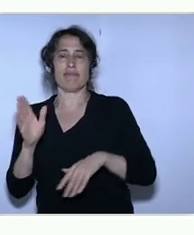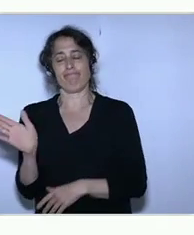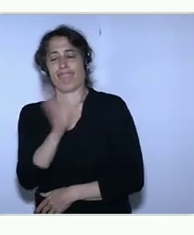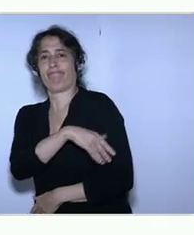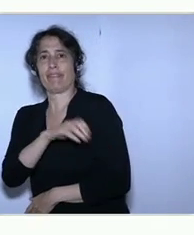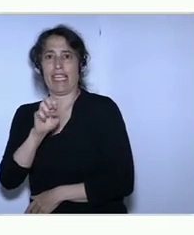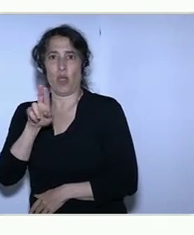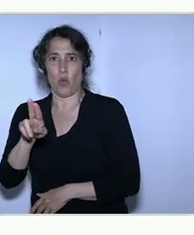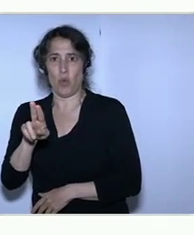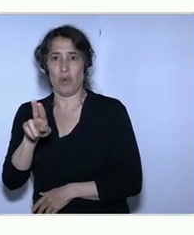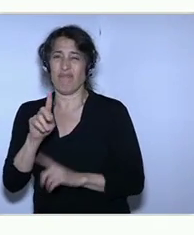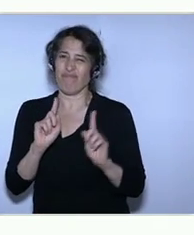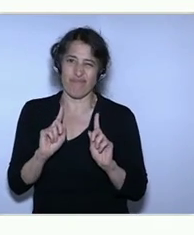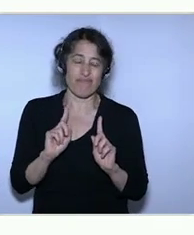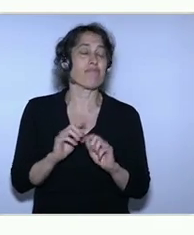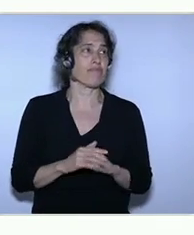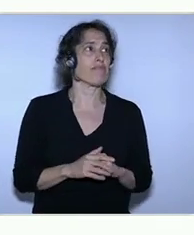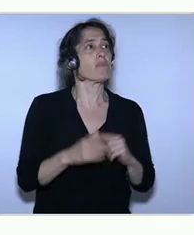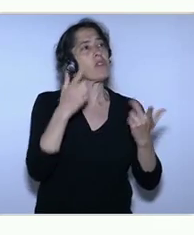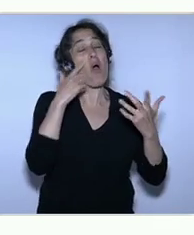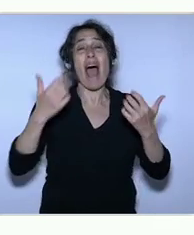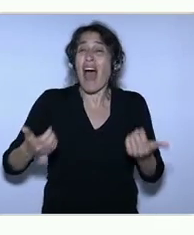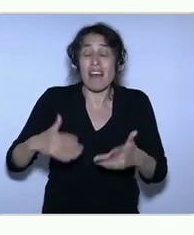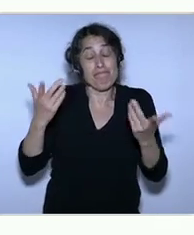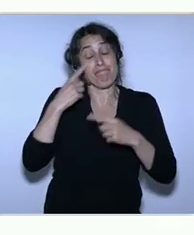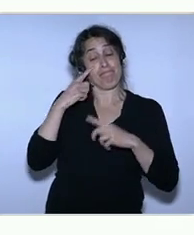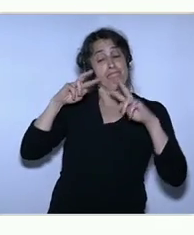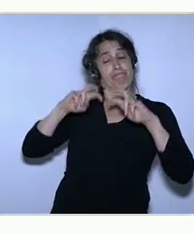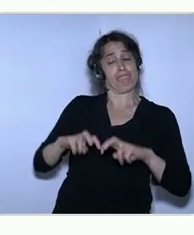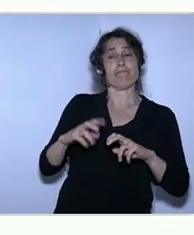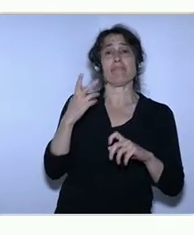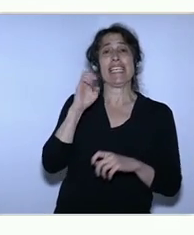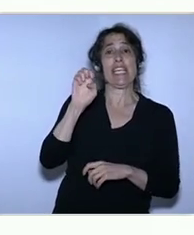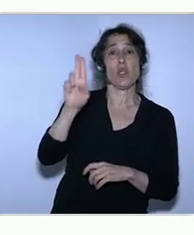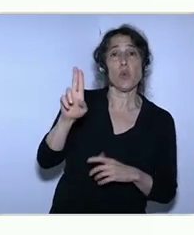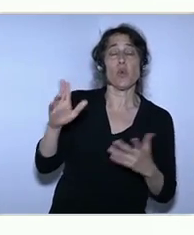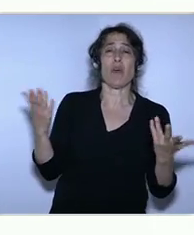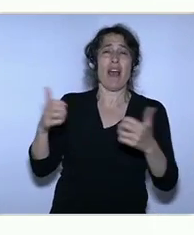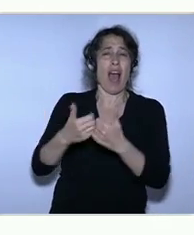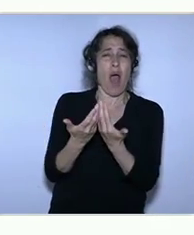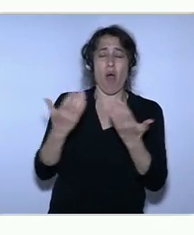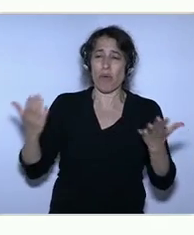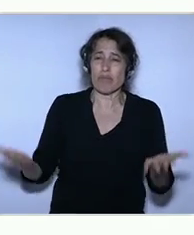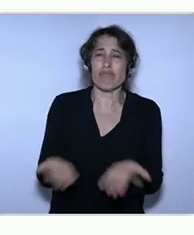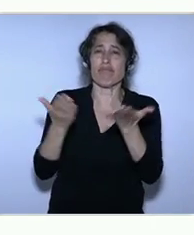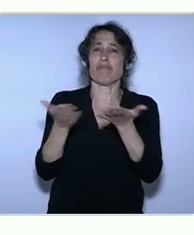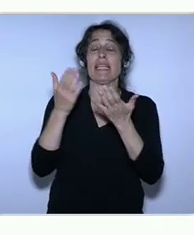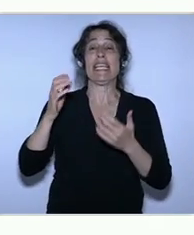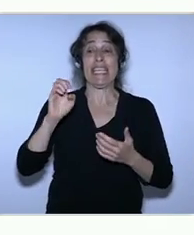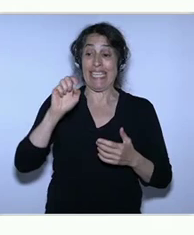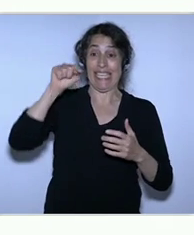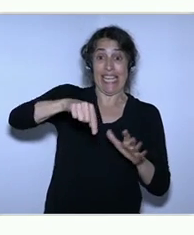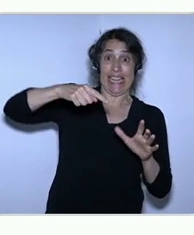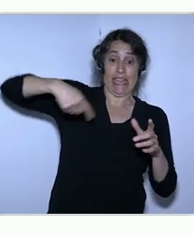to do in its early days, company formation, web domains, VAT, hiring small numbers of people, and so forth,